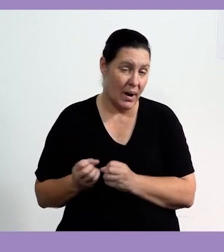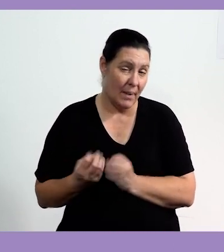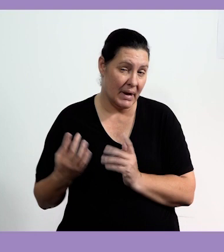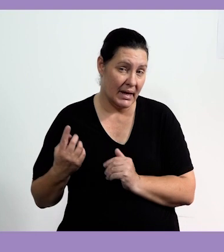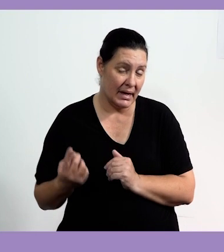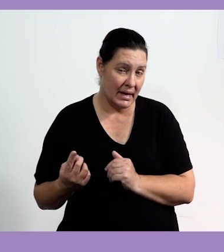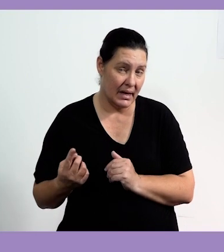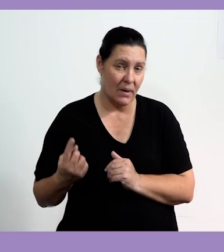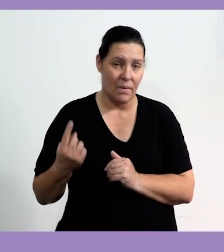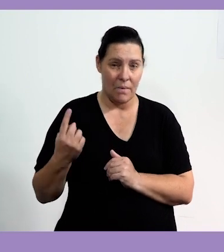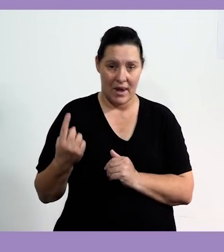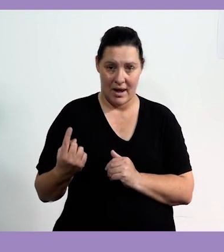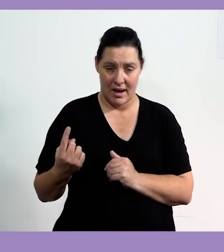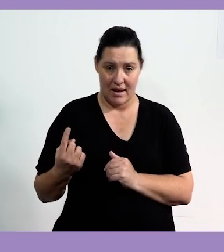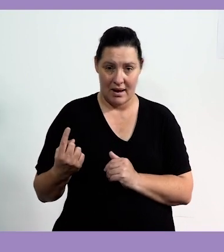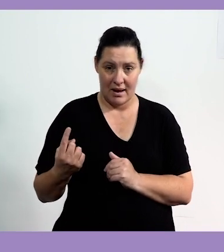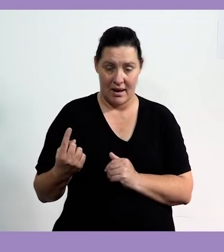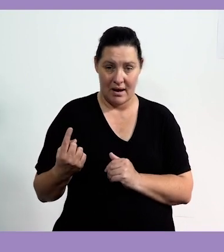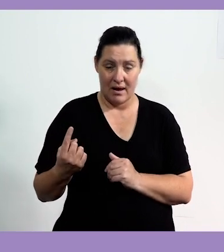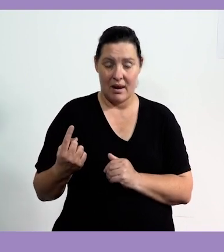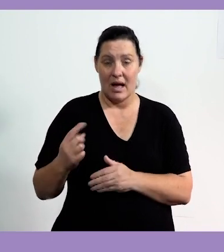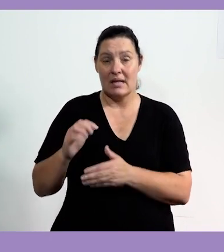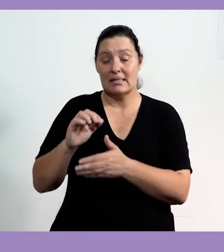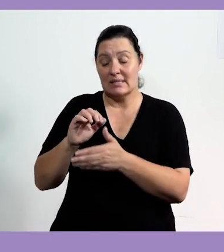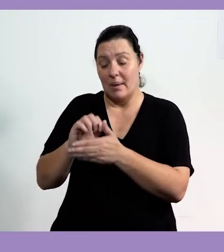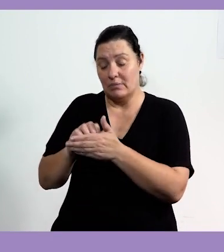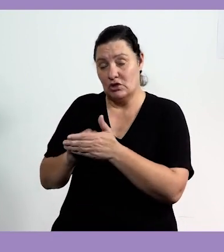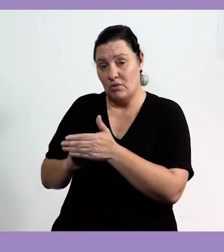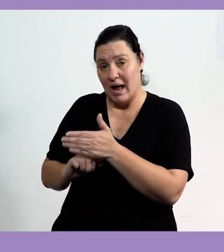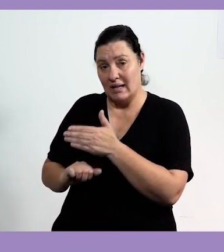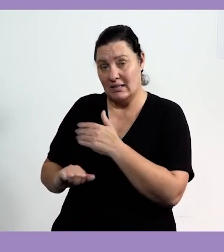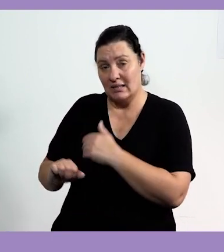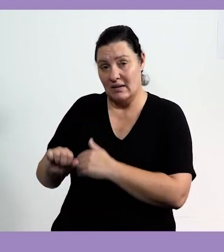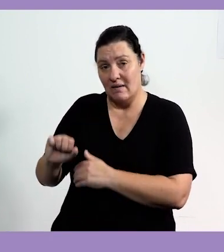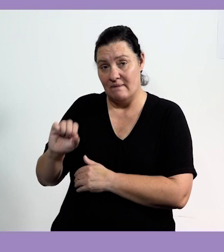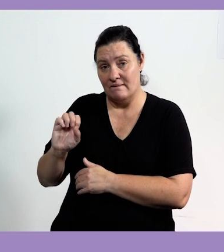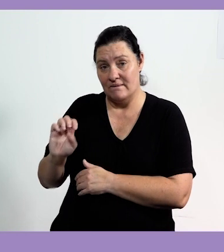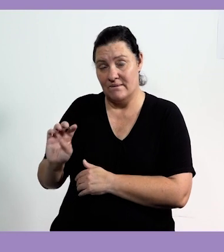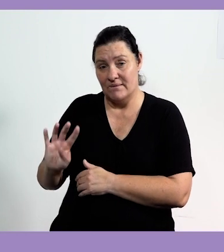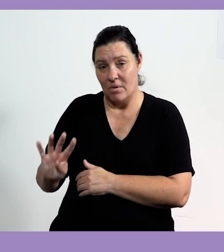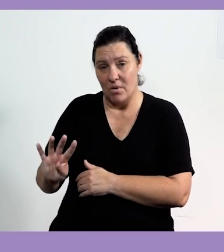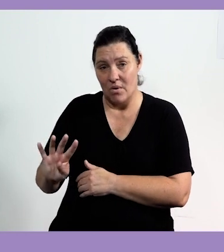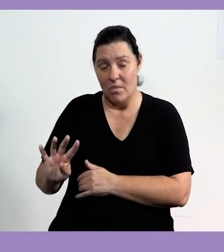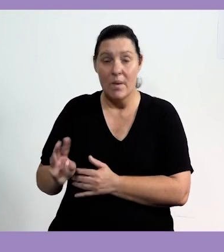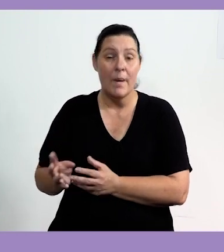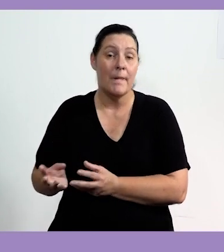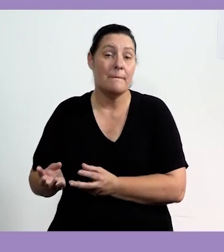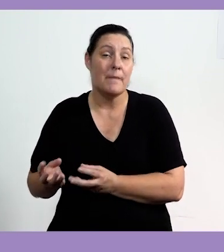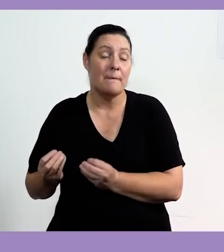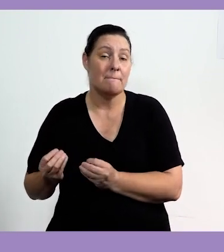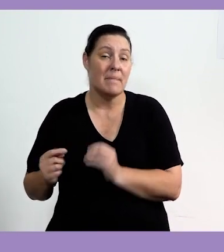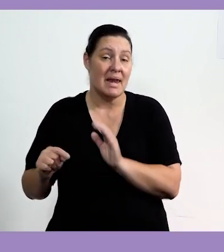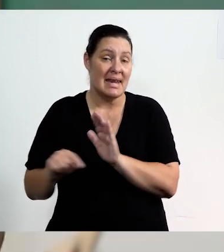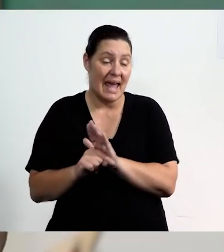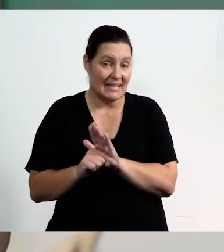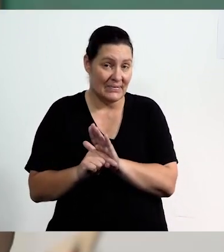we subtract 4 and it gives us 1. And then from 1, when we subtract 4, we